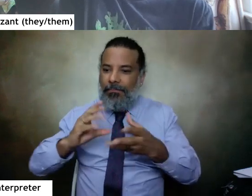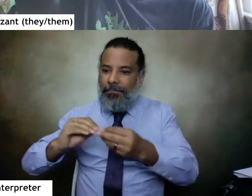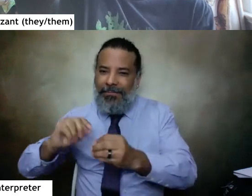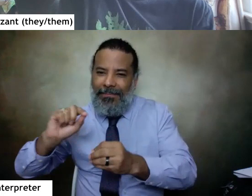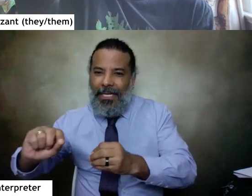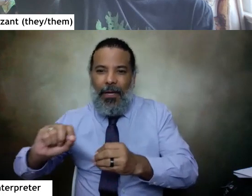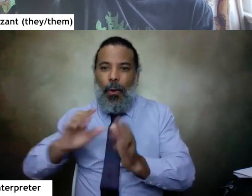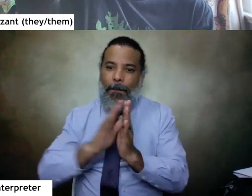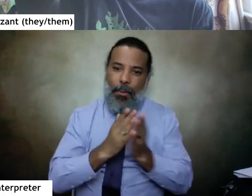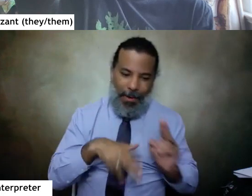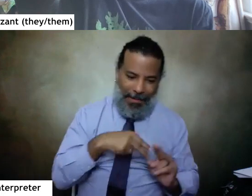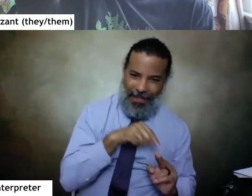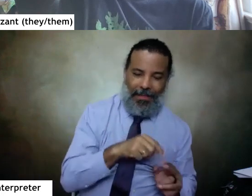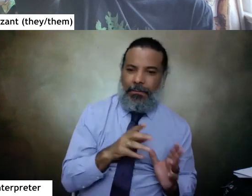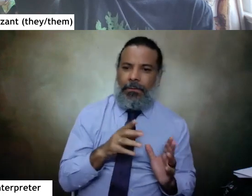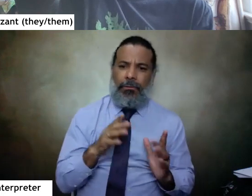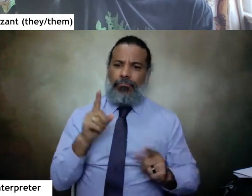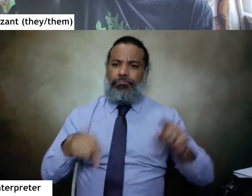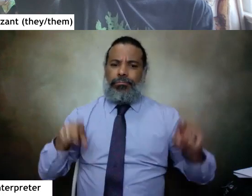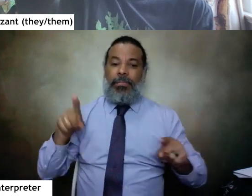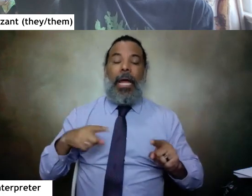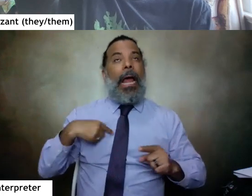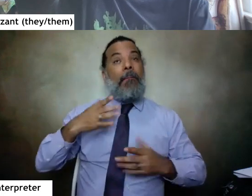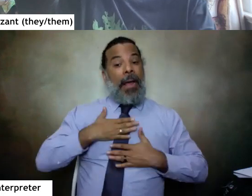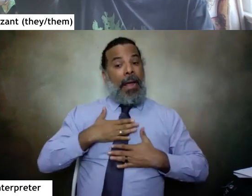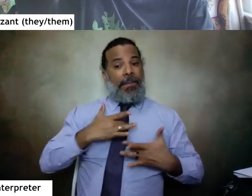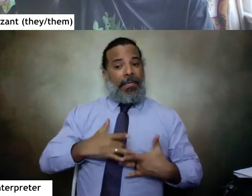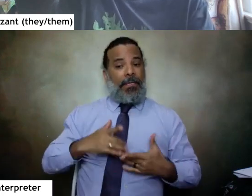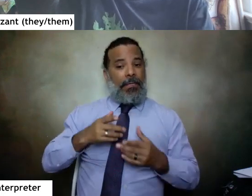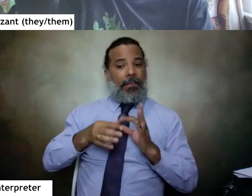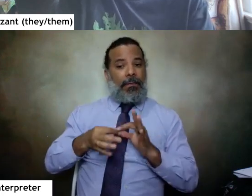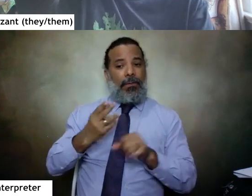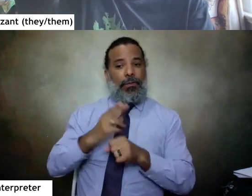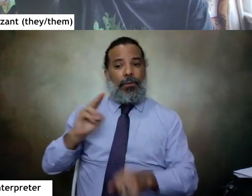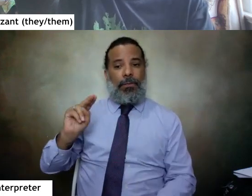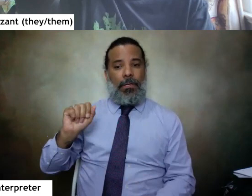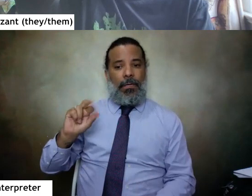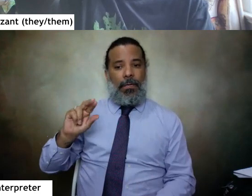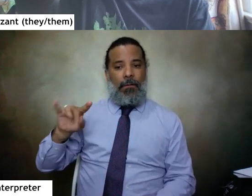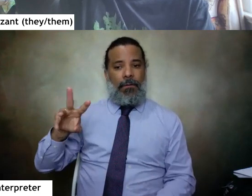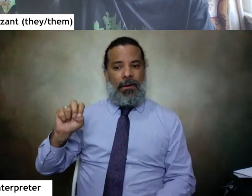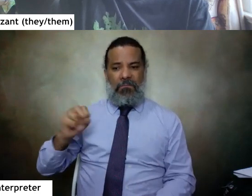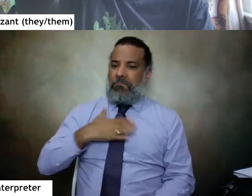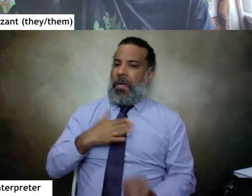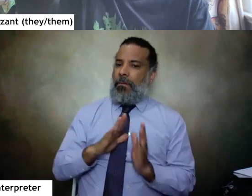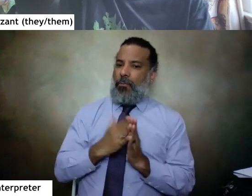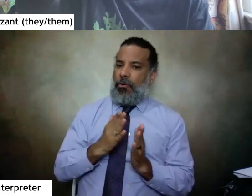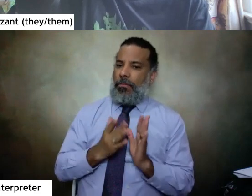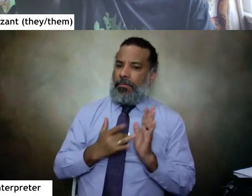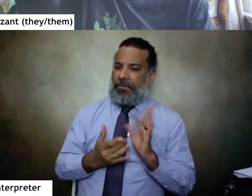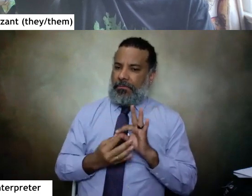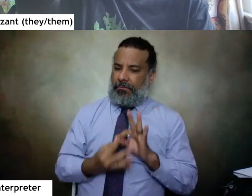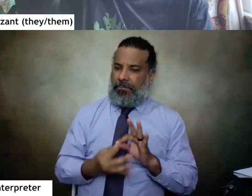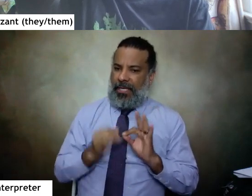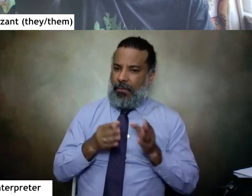this because i i think a lot in narrative and my work is primarily in narrative um so that's kind of how